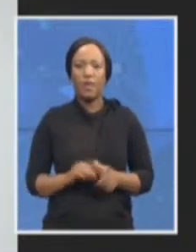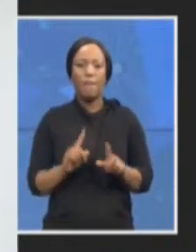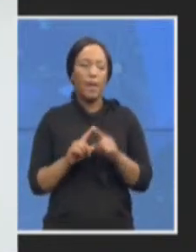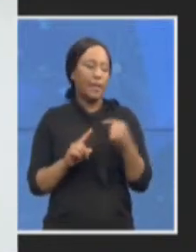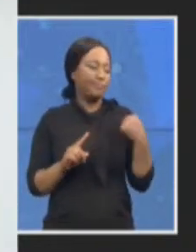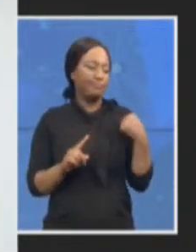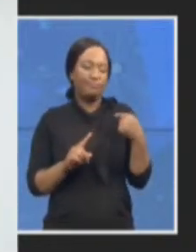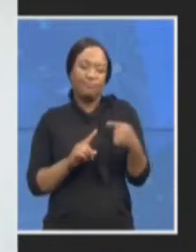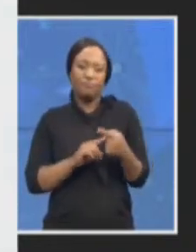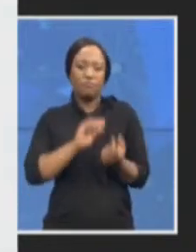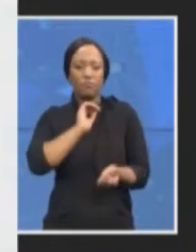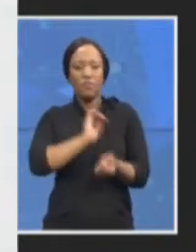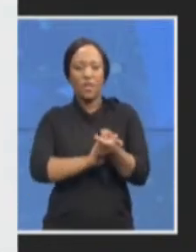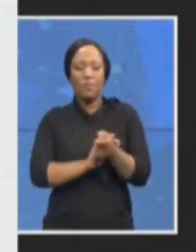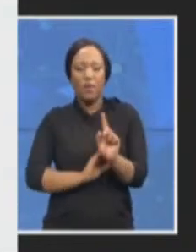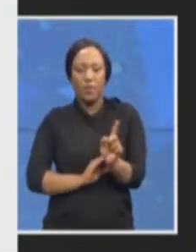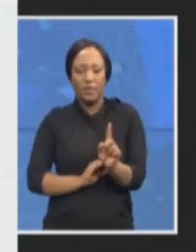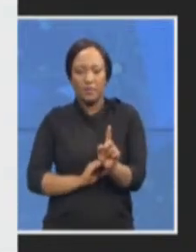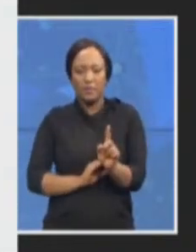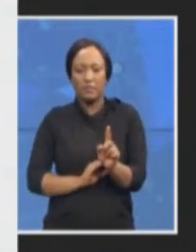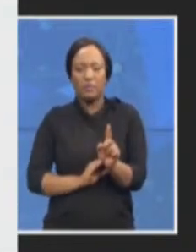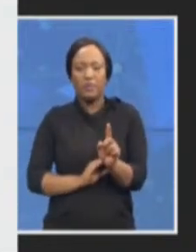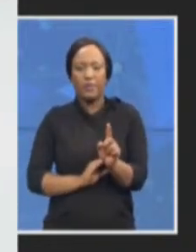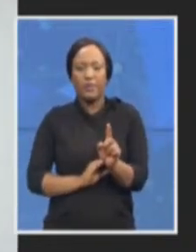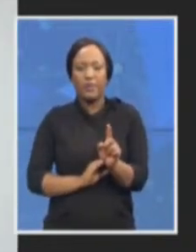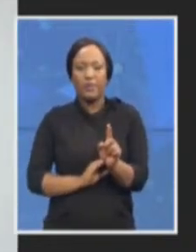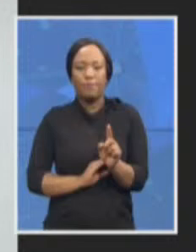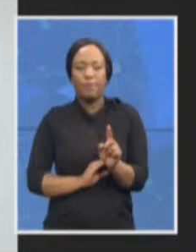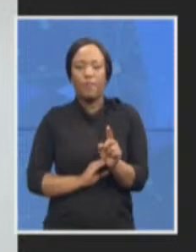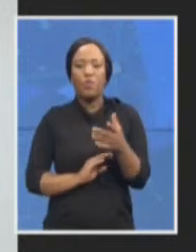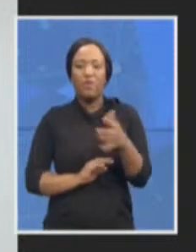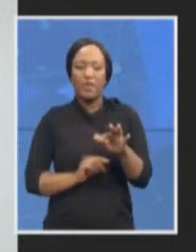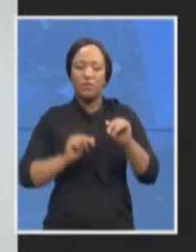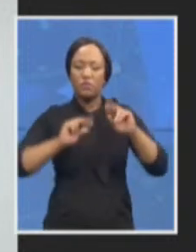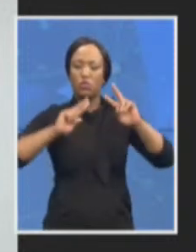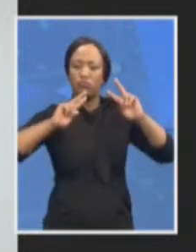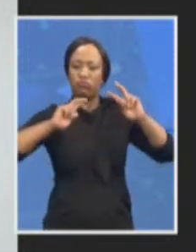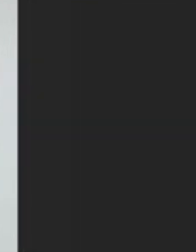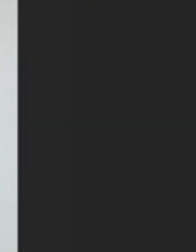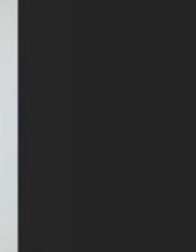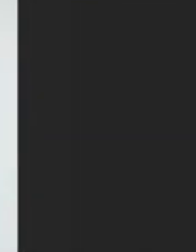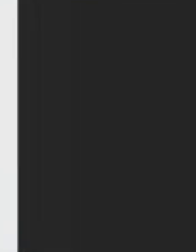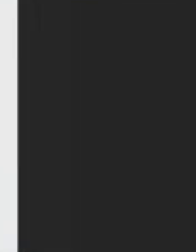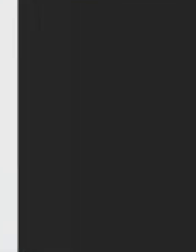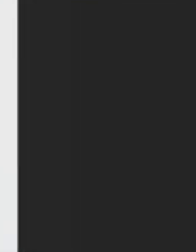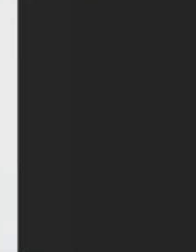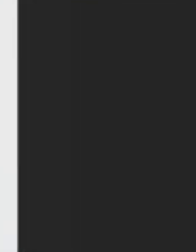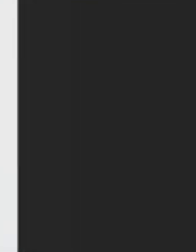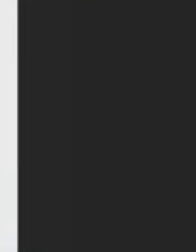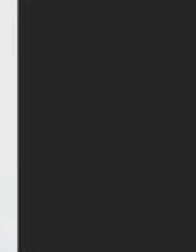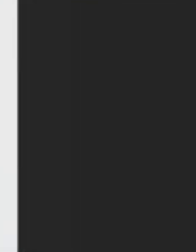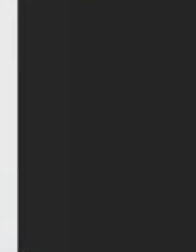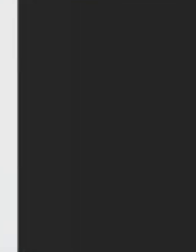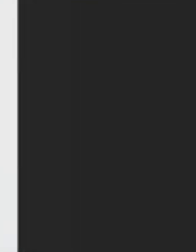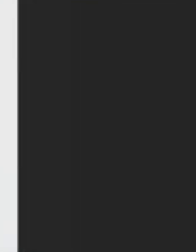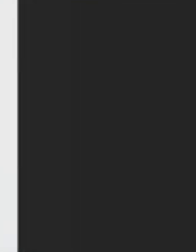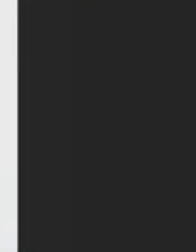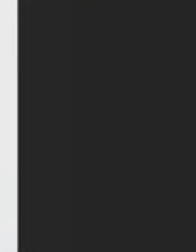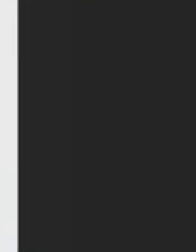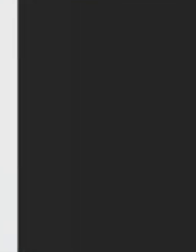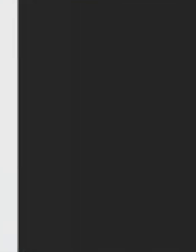investigated the matters further there's a long complex history to this particular case